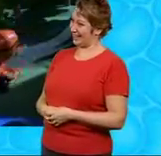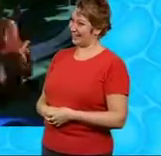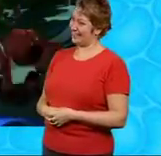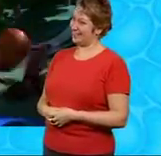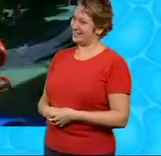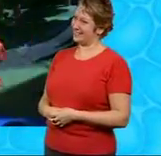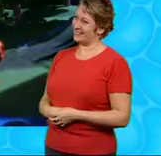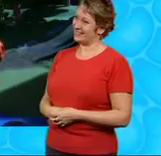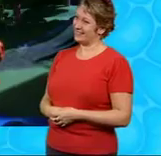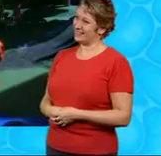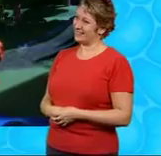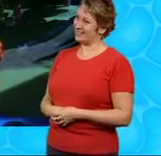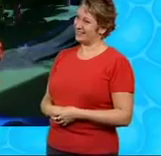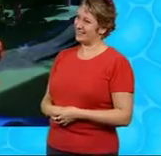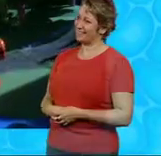yeah!